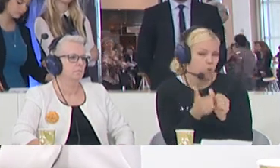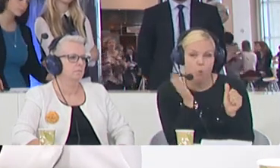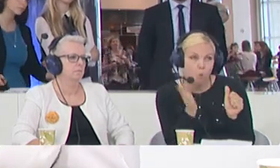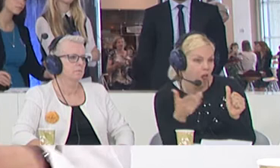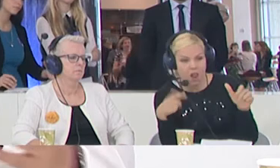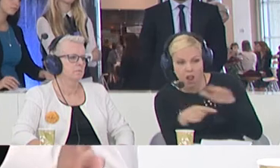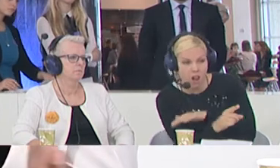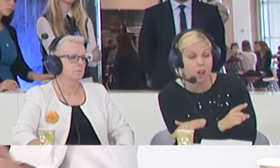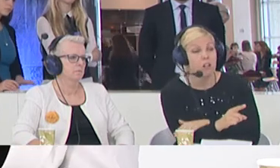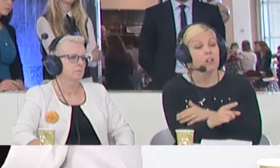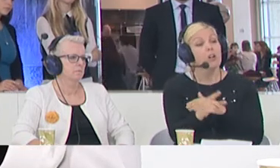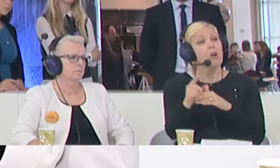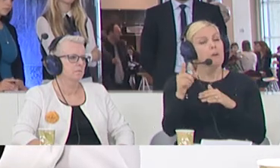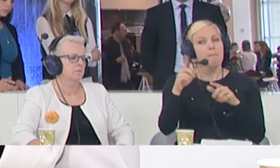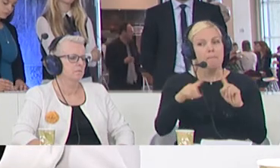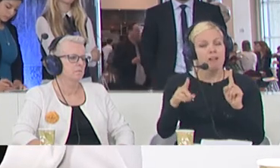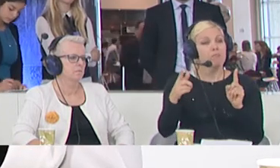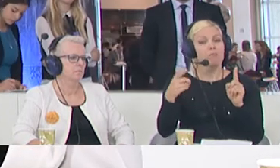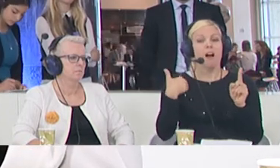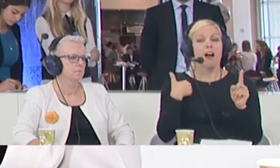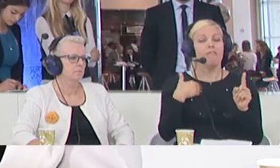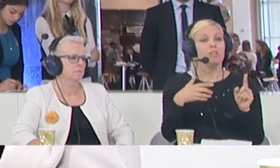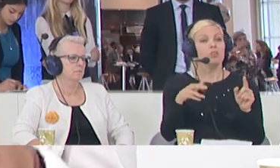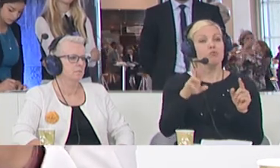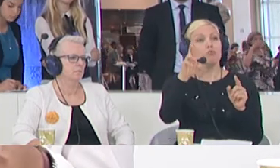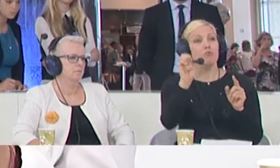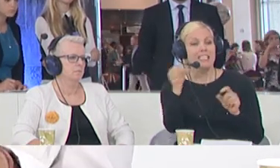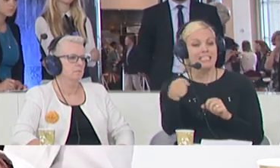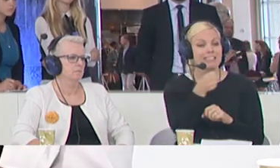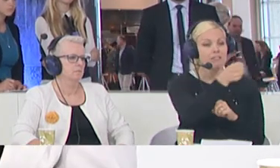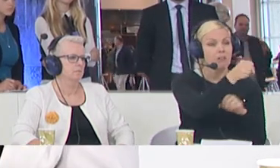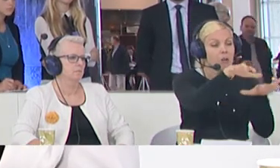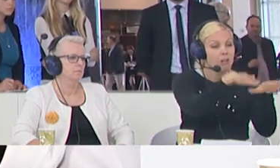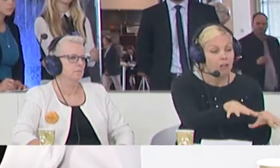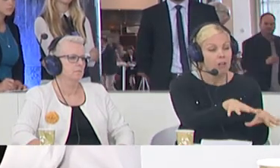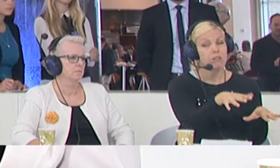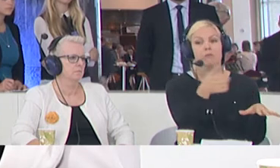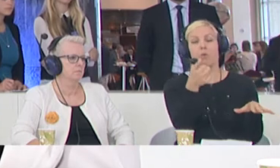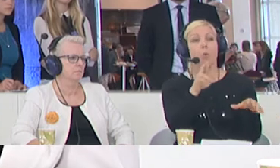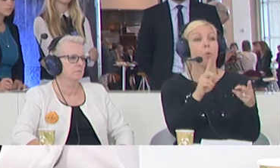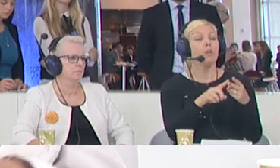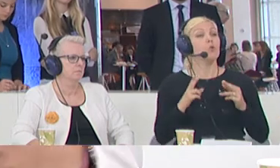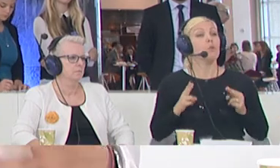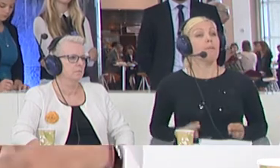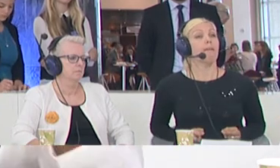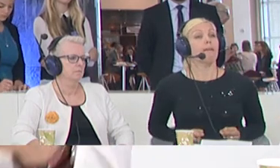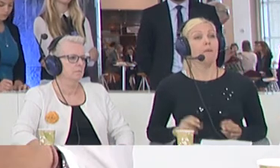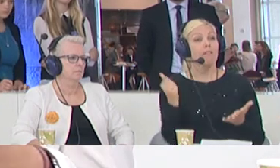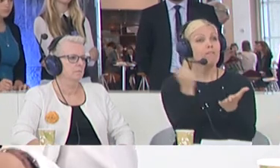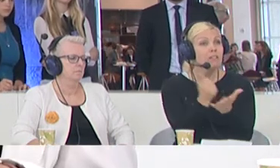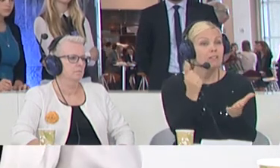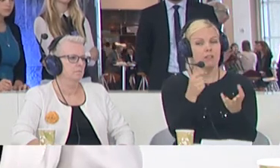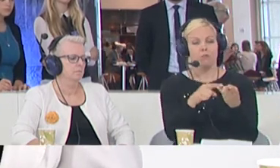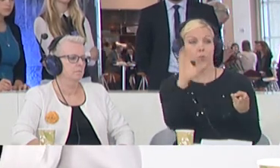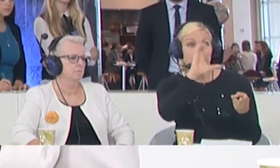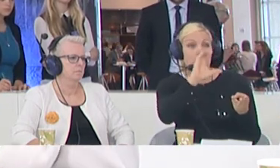resettlement, but there are also other ways like humanitarian visas and the possibility to seek asylum by the embassies, for example. What the countries